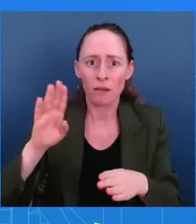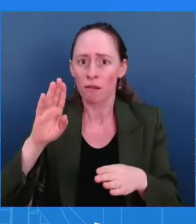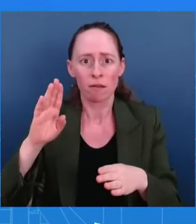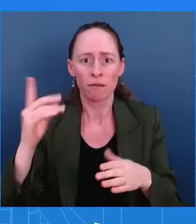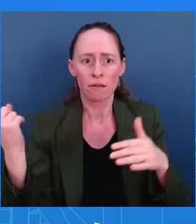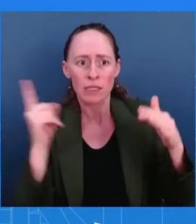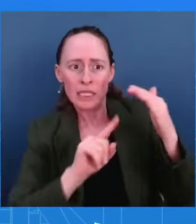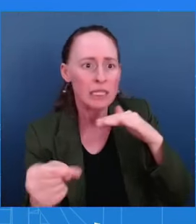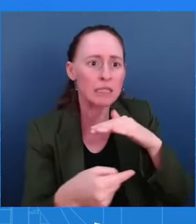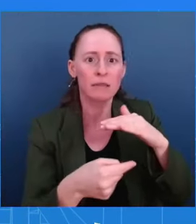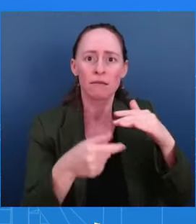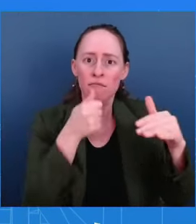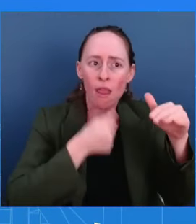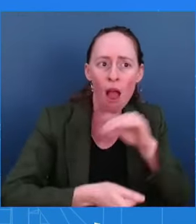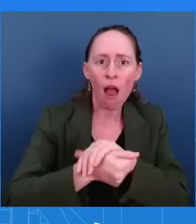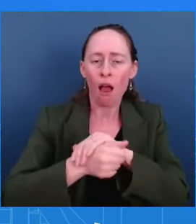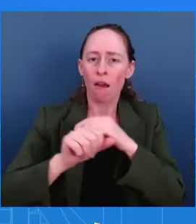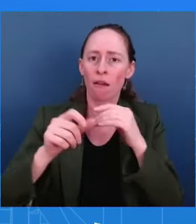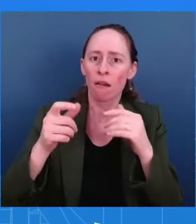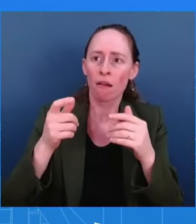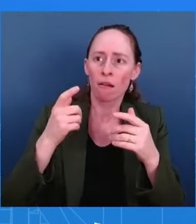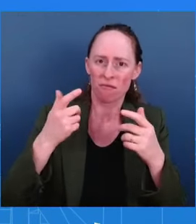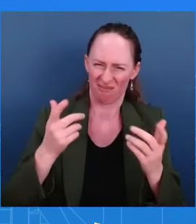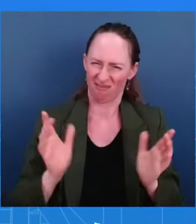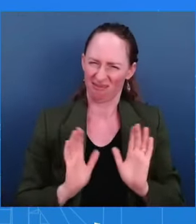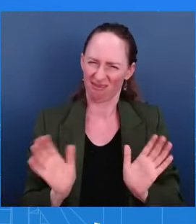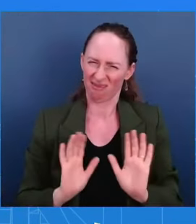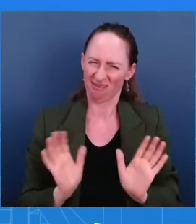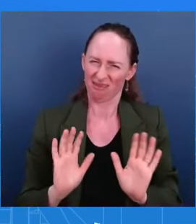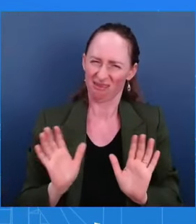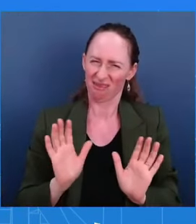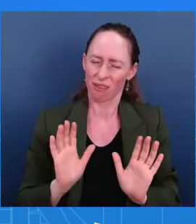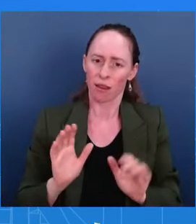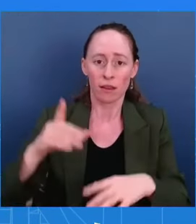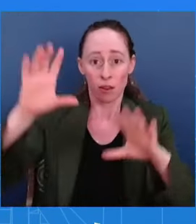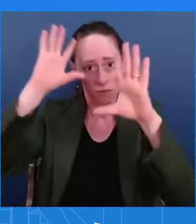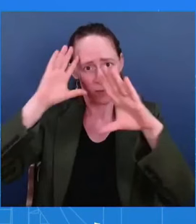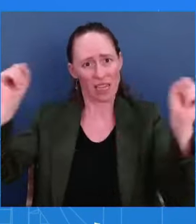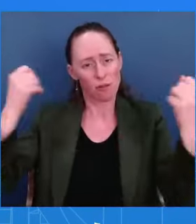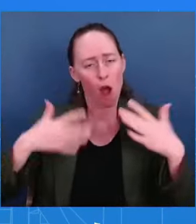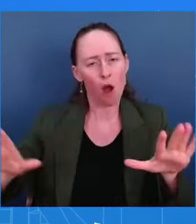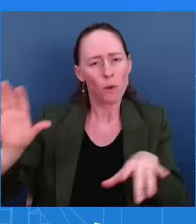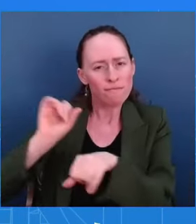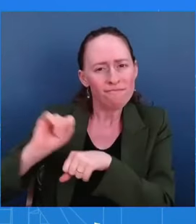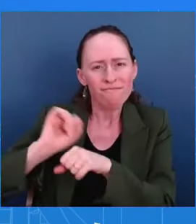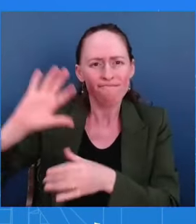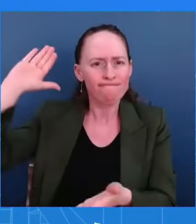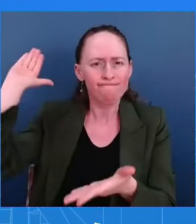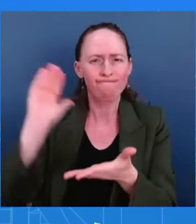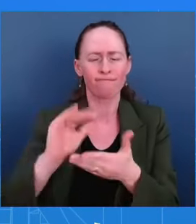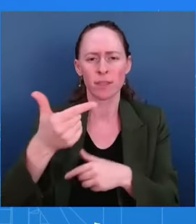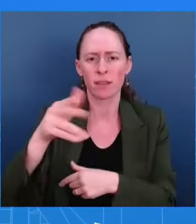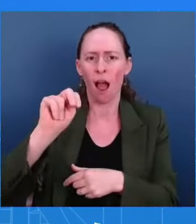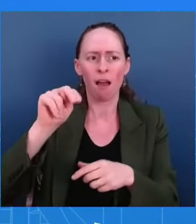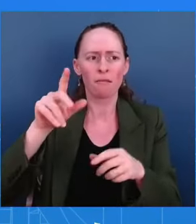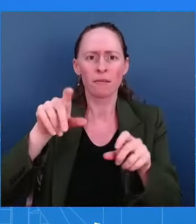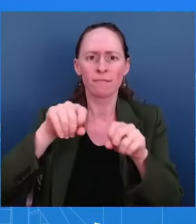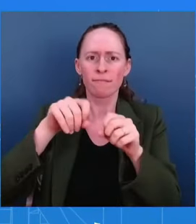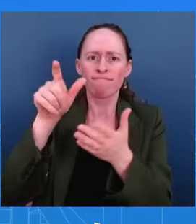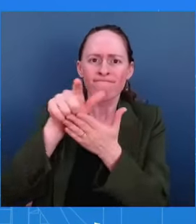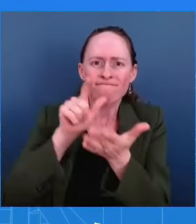more must be done to keep our schools and communities safe. We continue to call on Congress to do